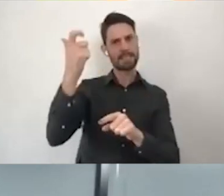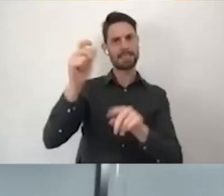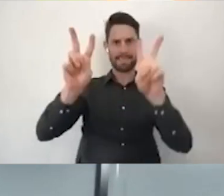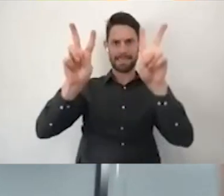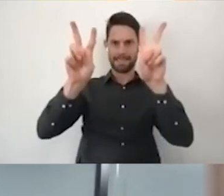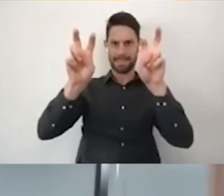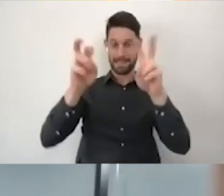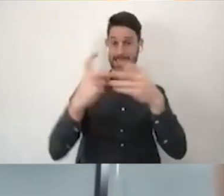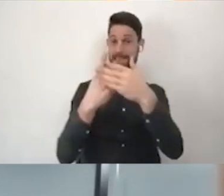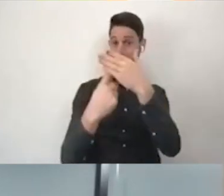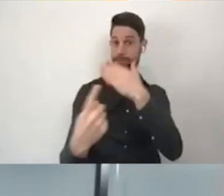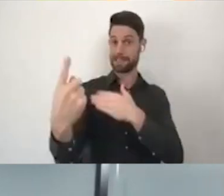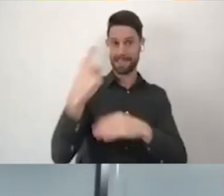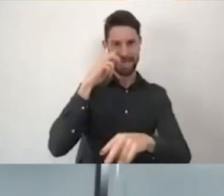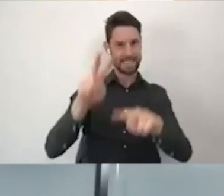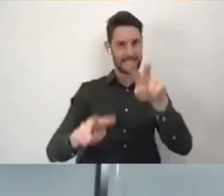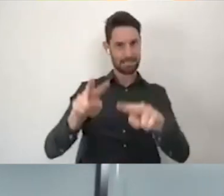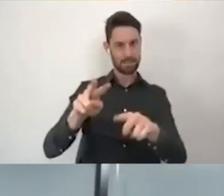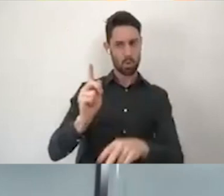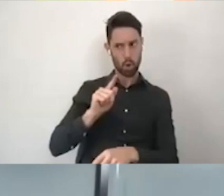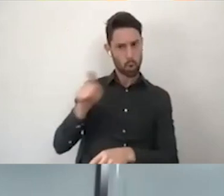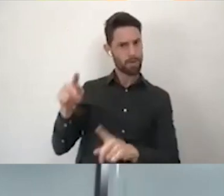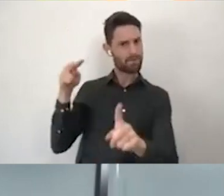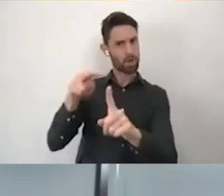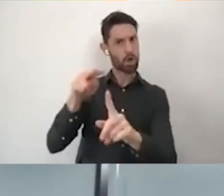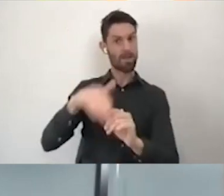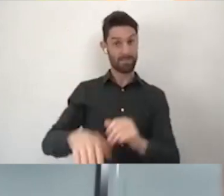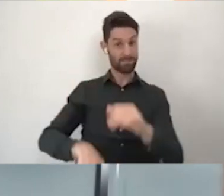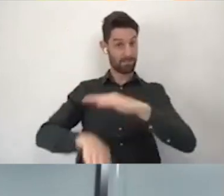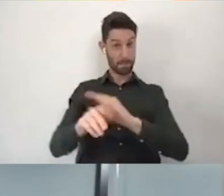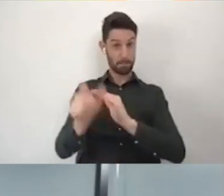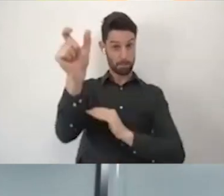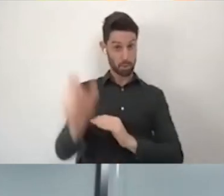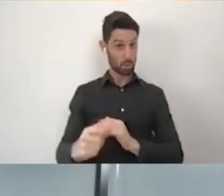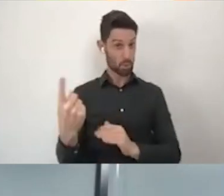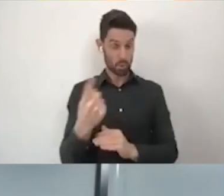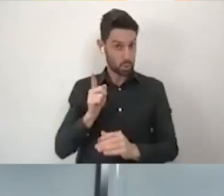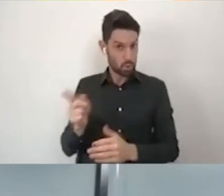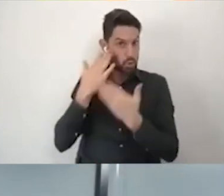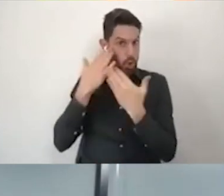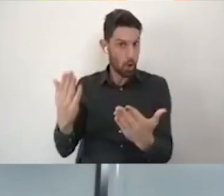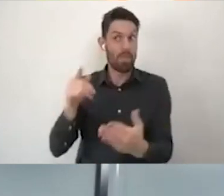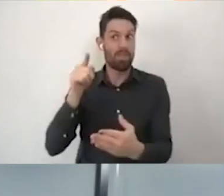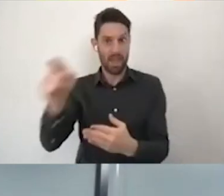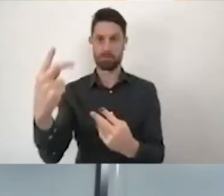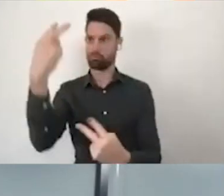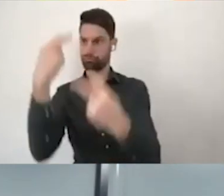about a complete stranger doing a three-hour assessment on you, and then this dictates your NDIS funding?